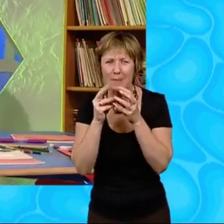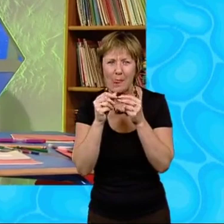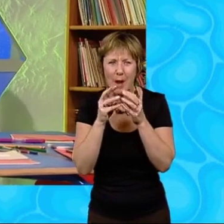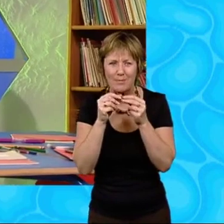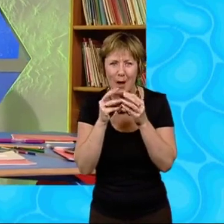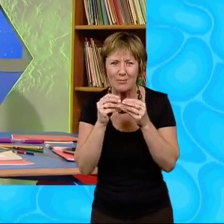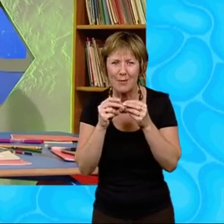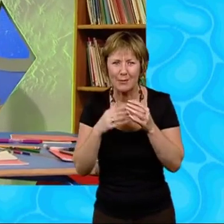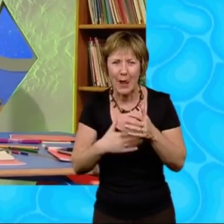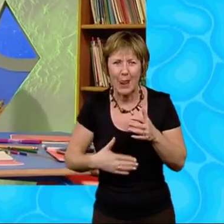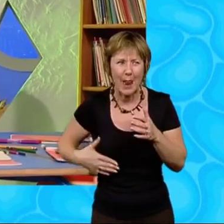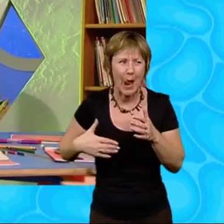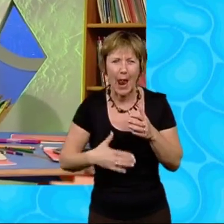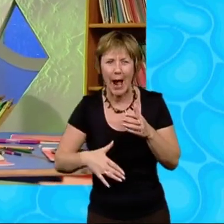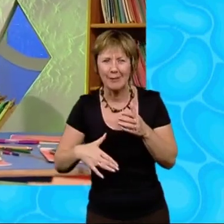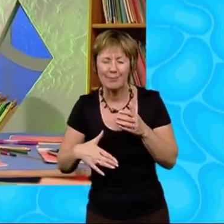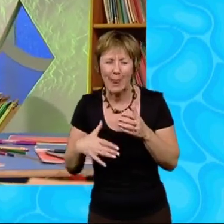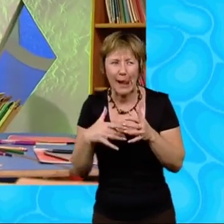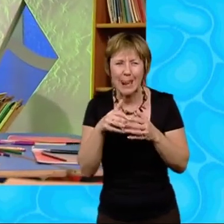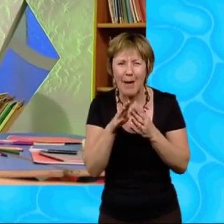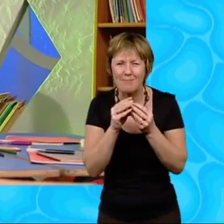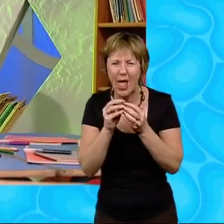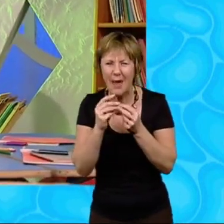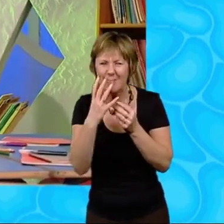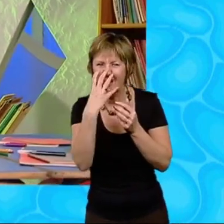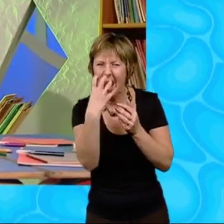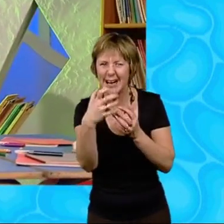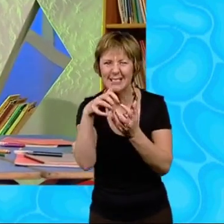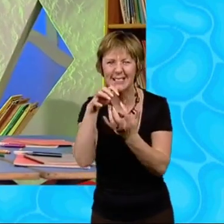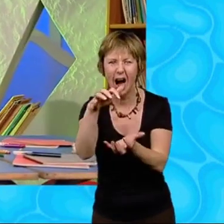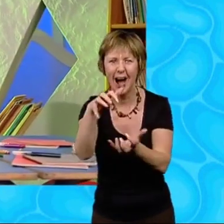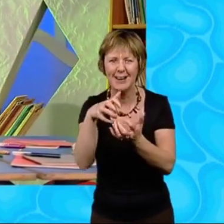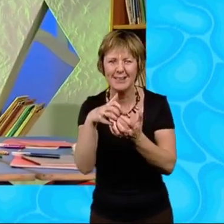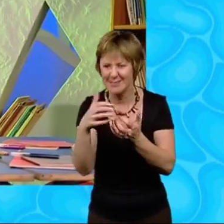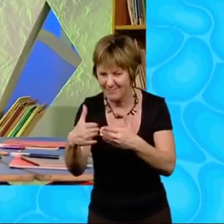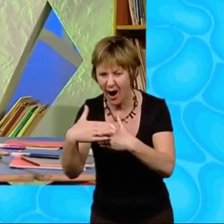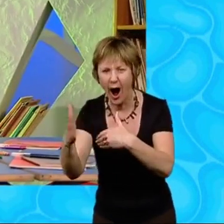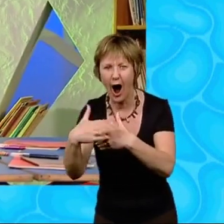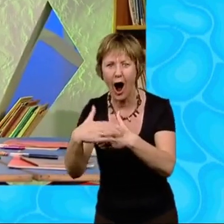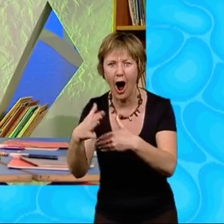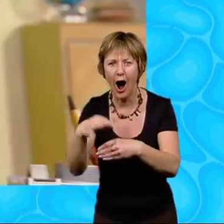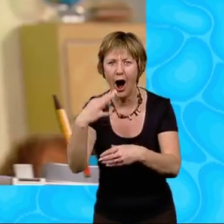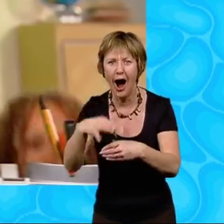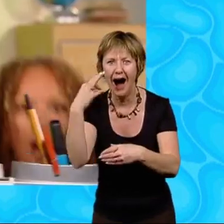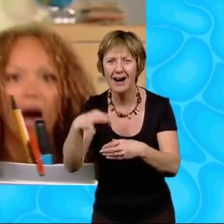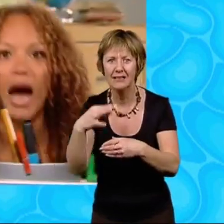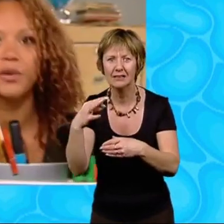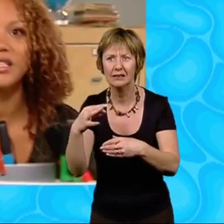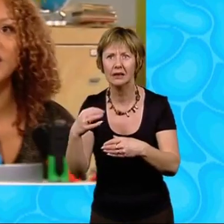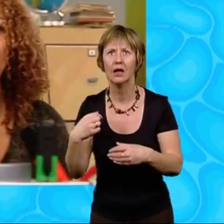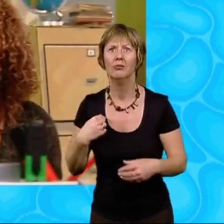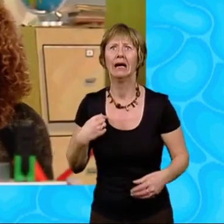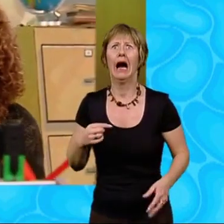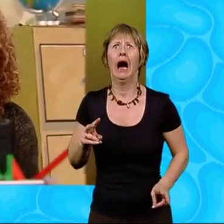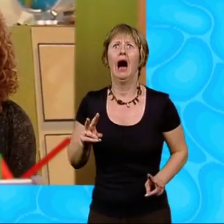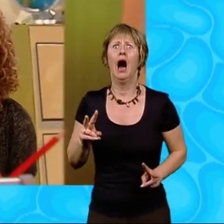Delicious! She licked her lips. Can I have a couple more? I was